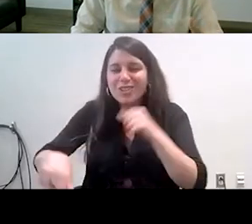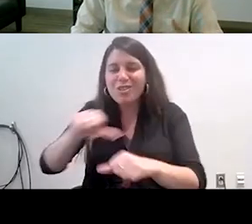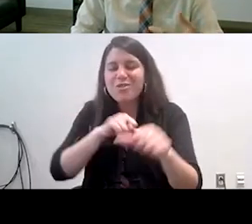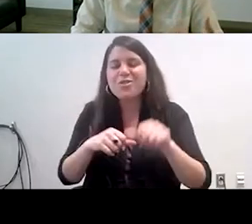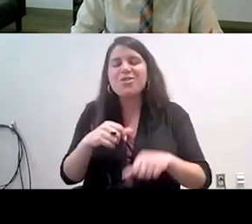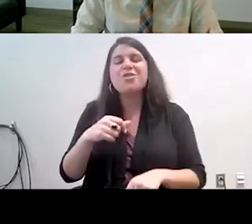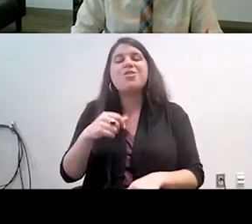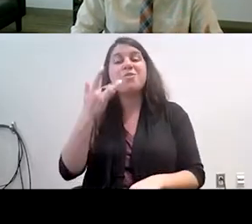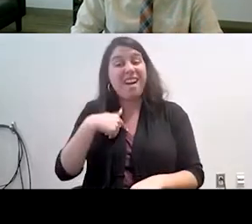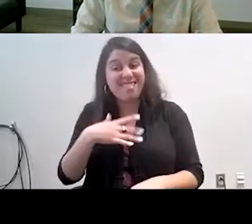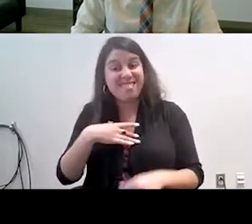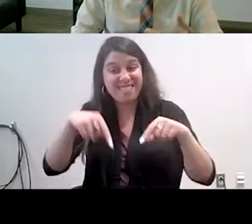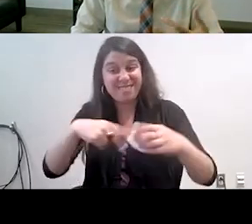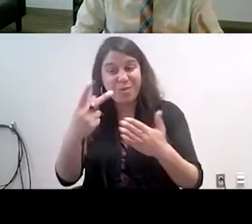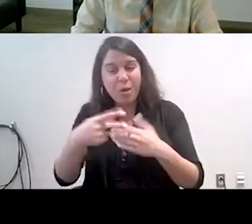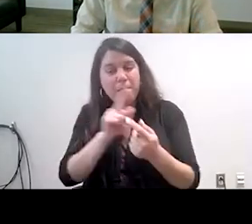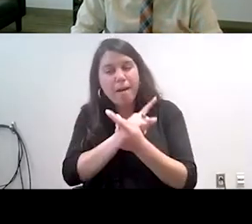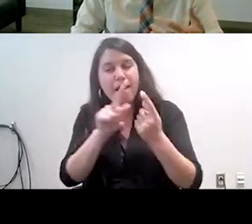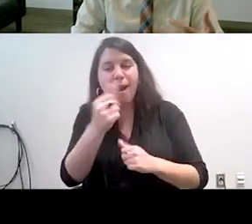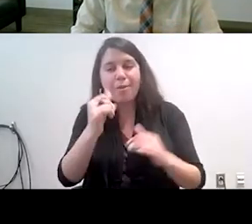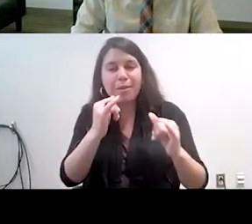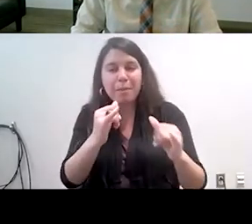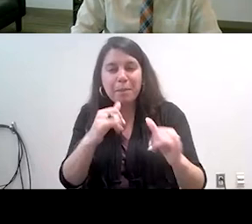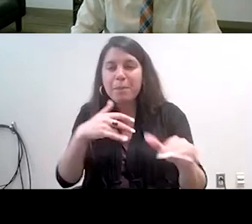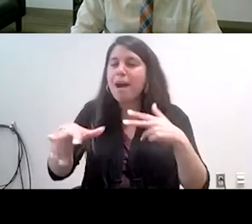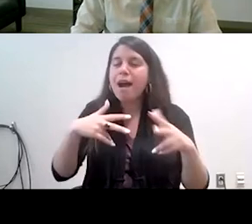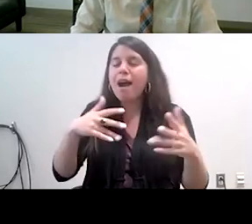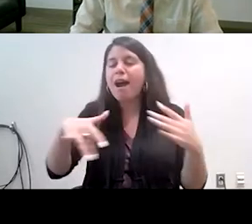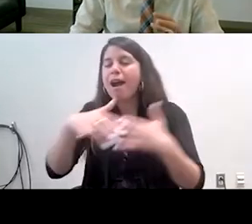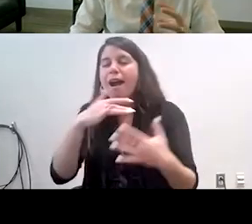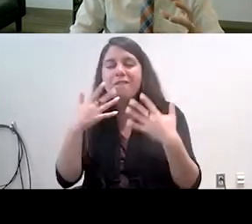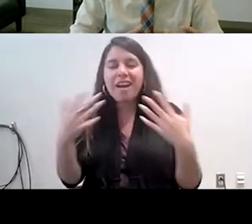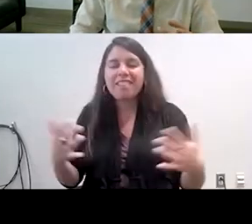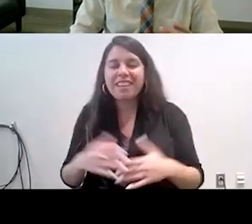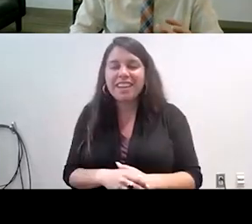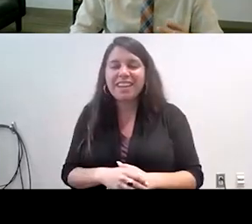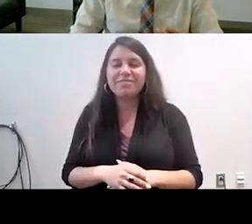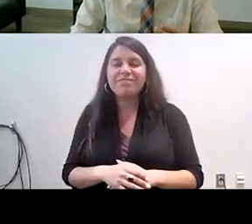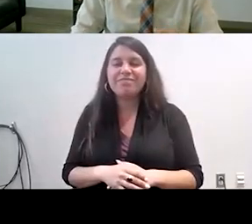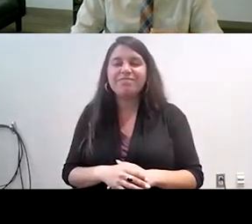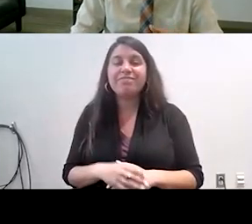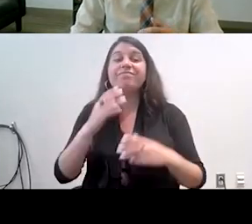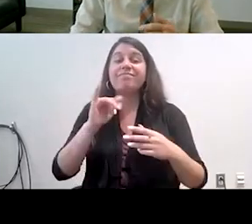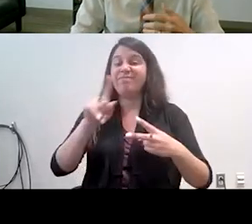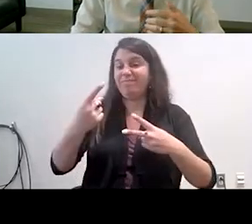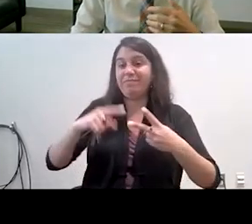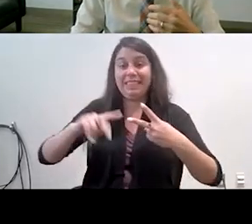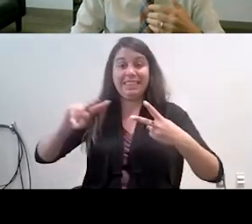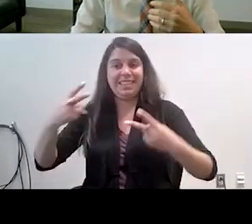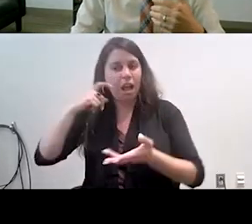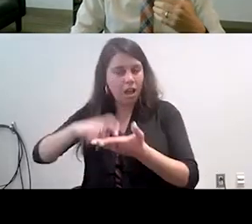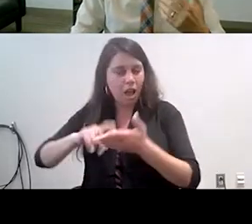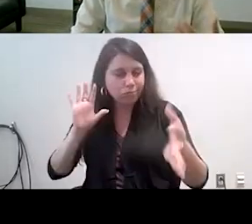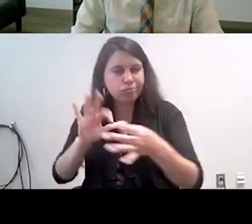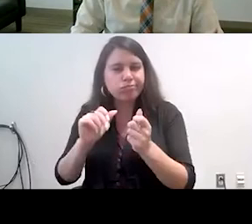most about meeting other people like me walking with my group they were all very friendly and then there was also this connection with the community health worker you know